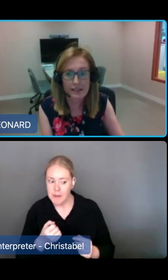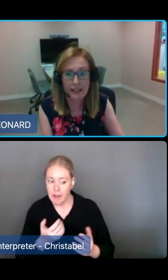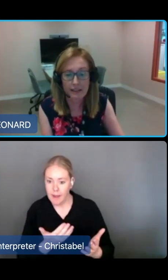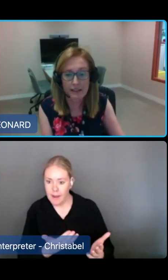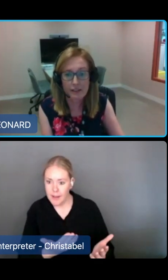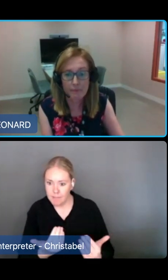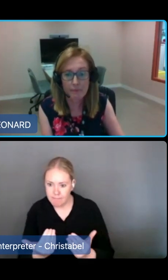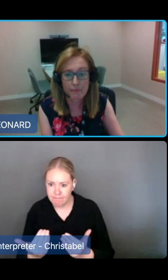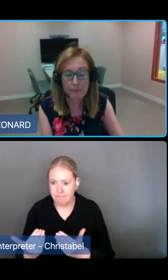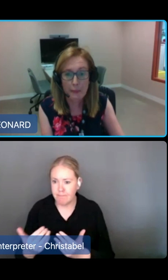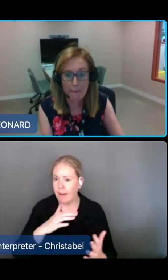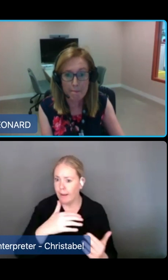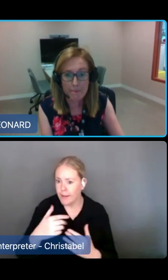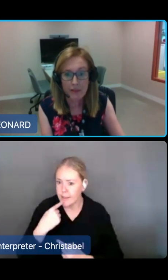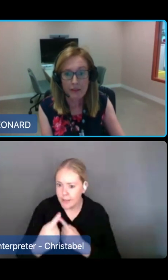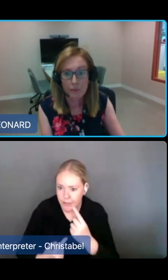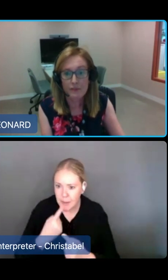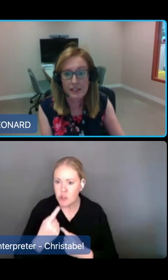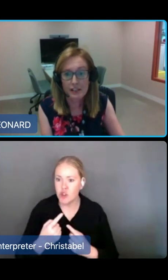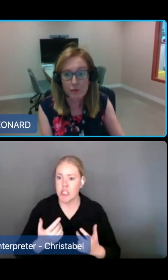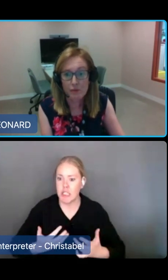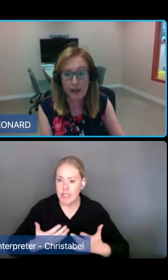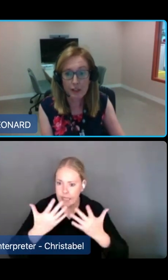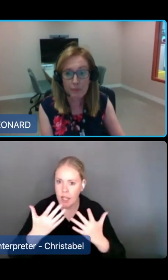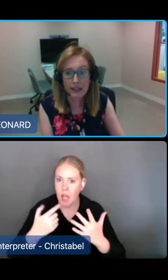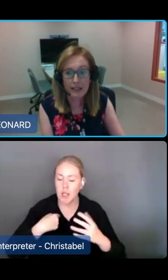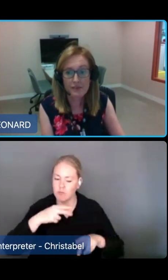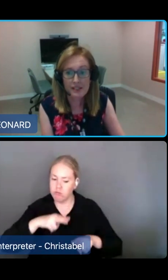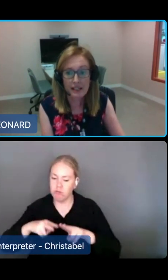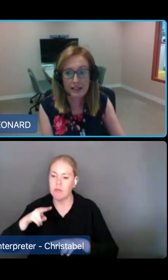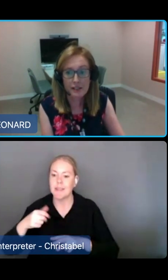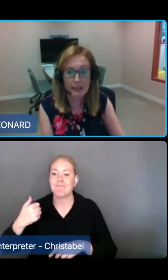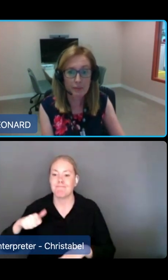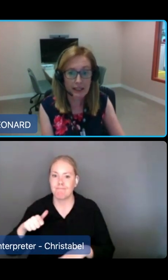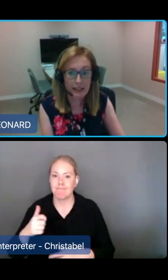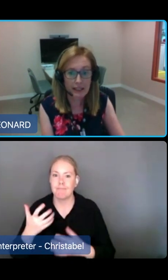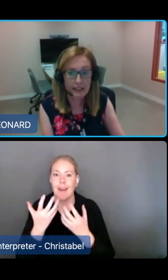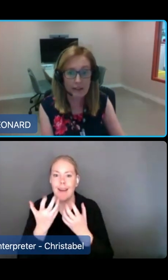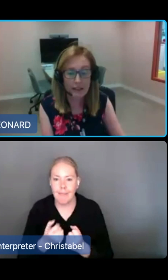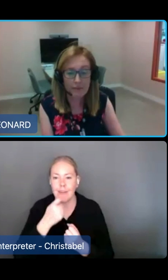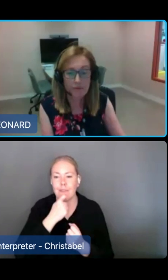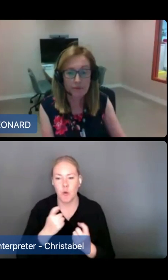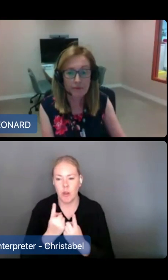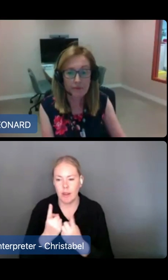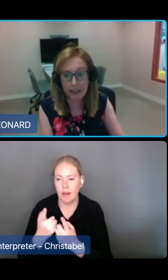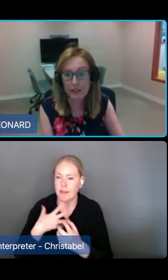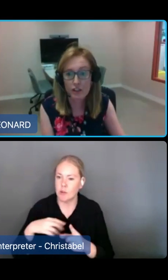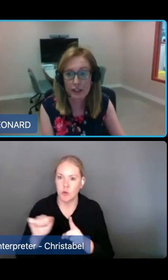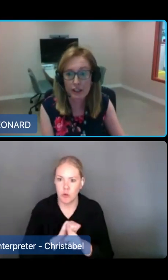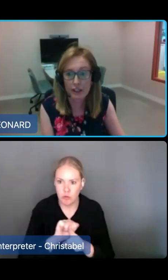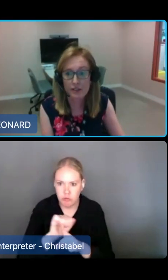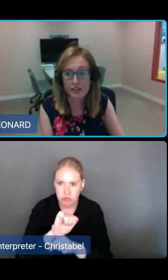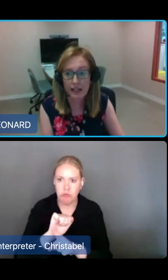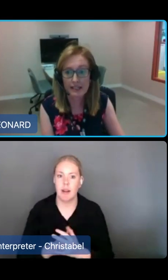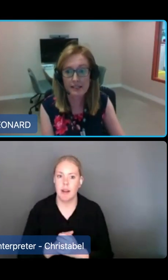of the strength and standards. We've since refined parts of the standards to make them clearer, simplify the language